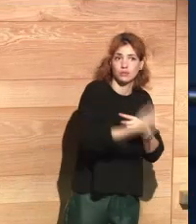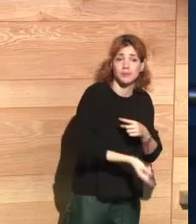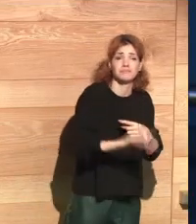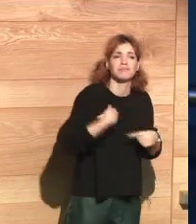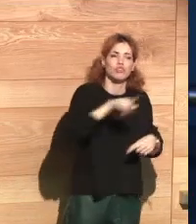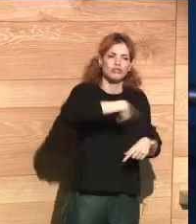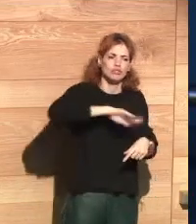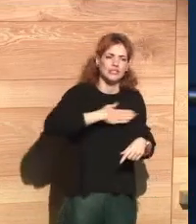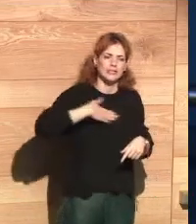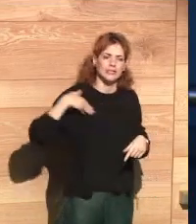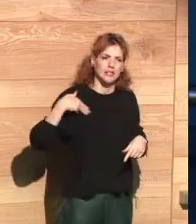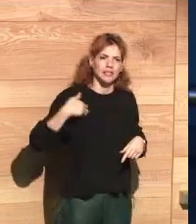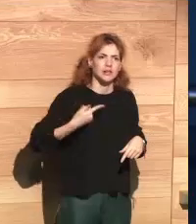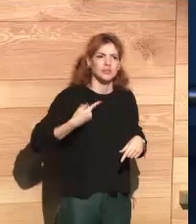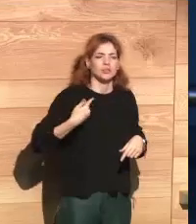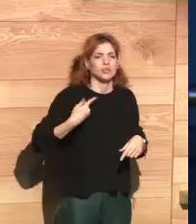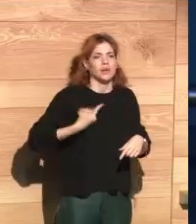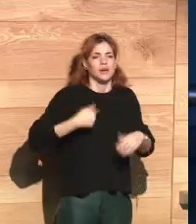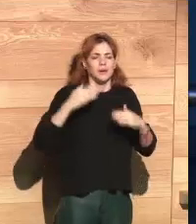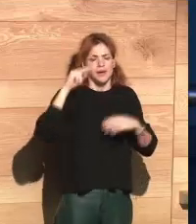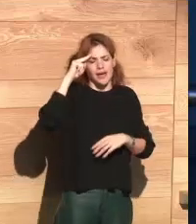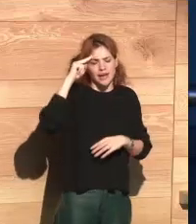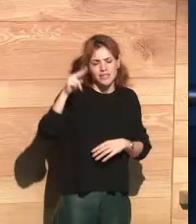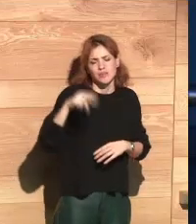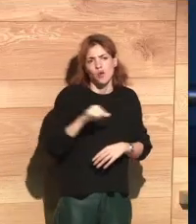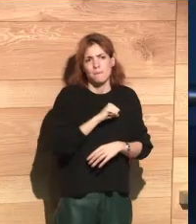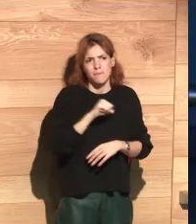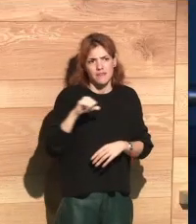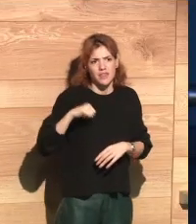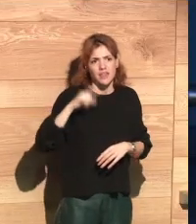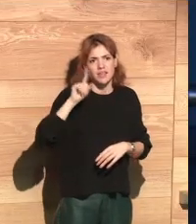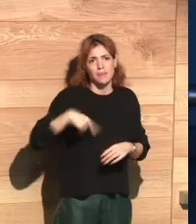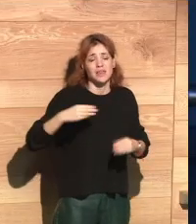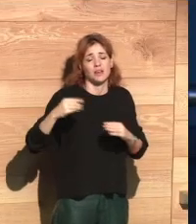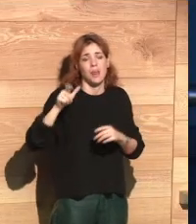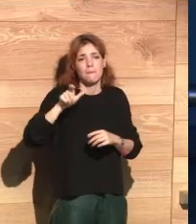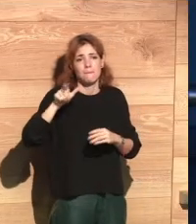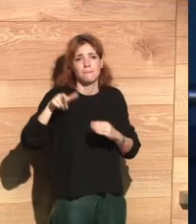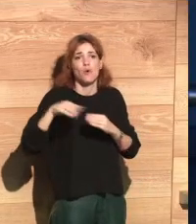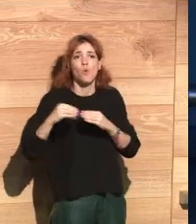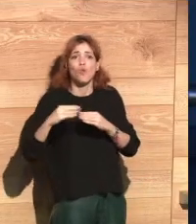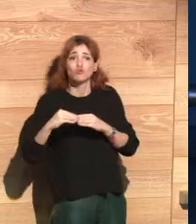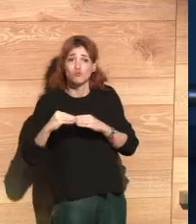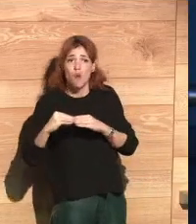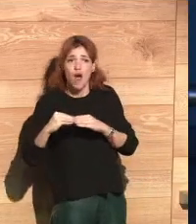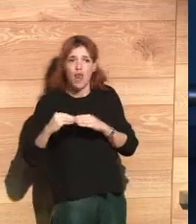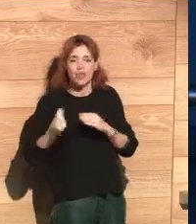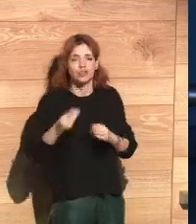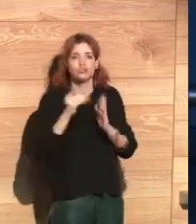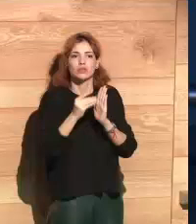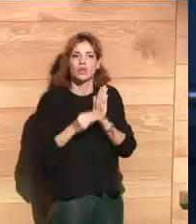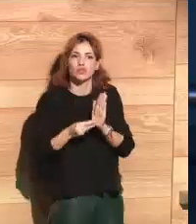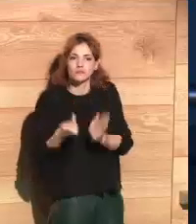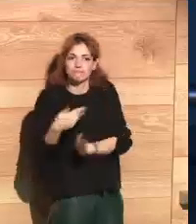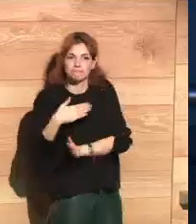so that we can use their data for different purposes. resources. This also has to do